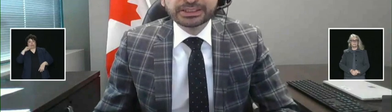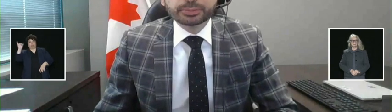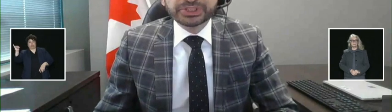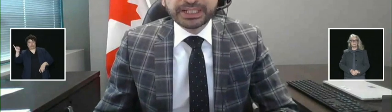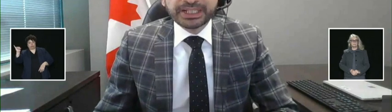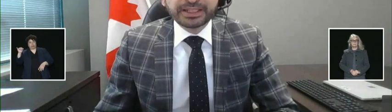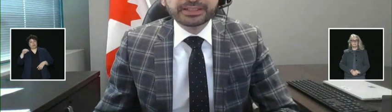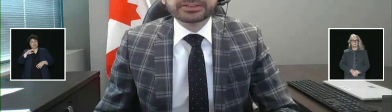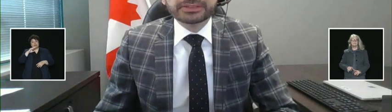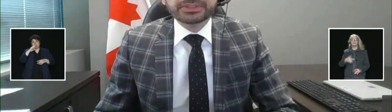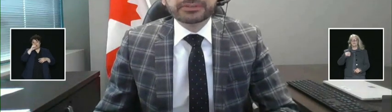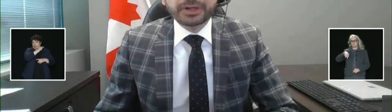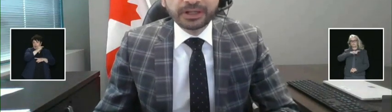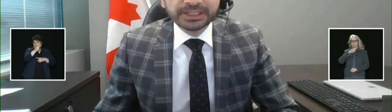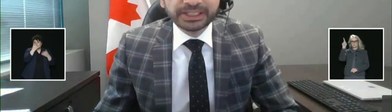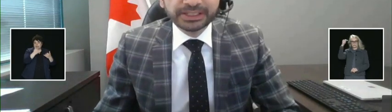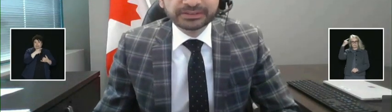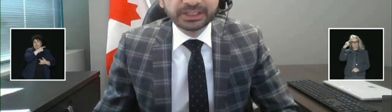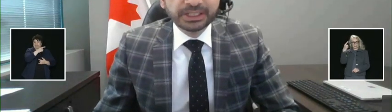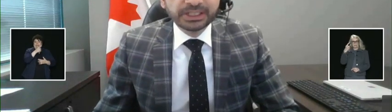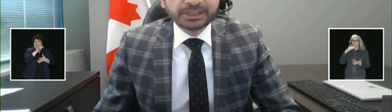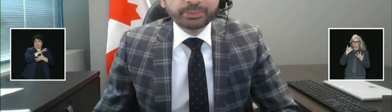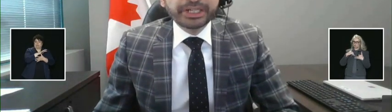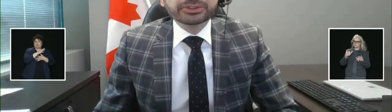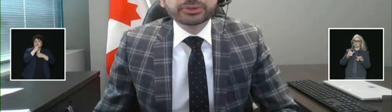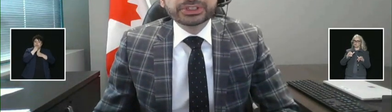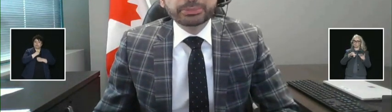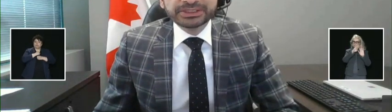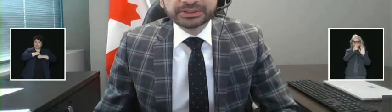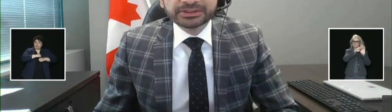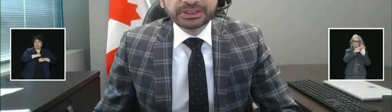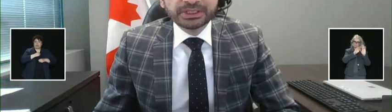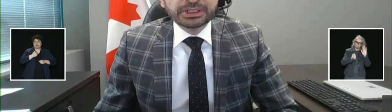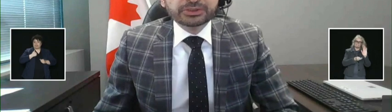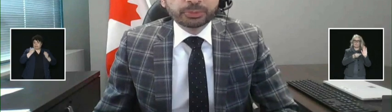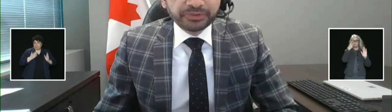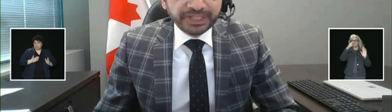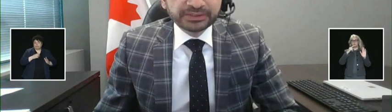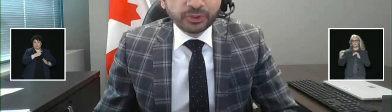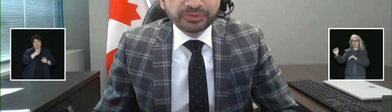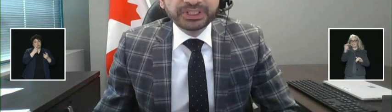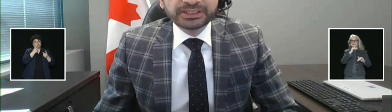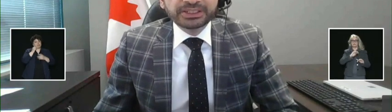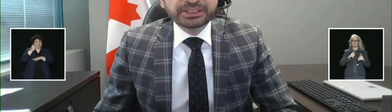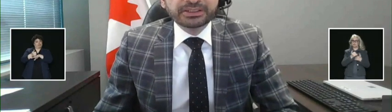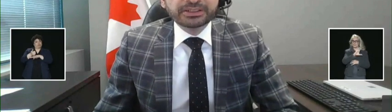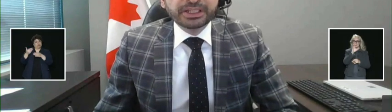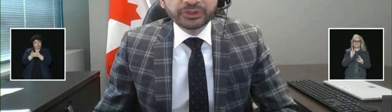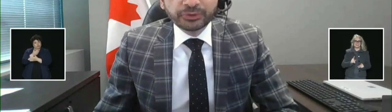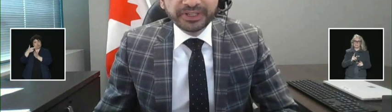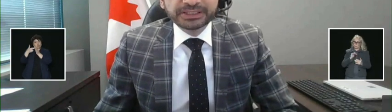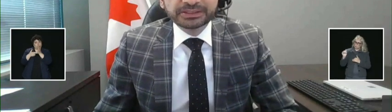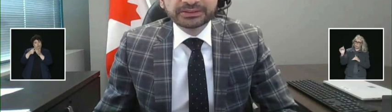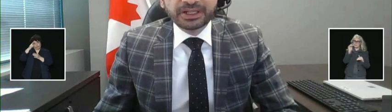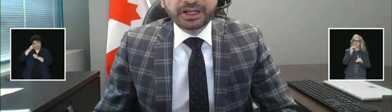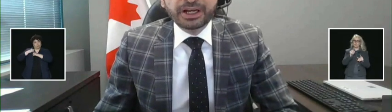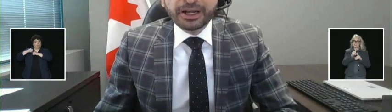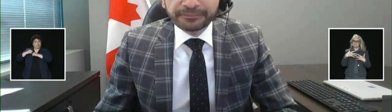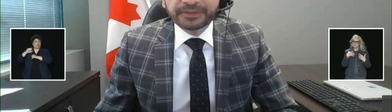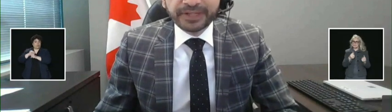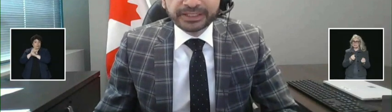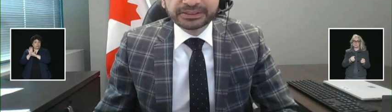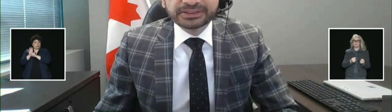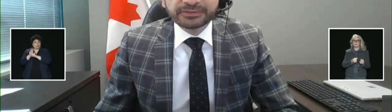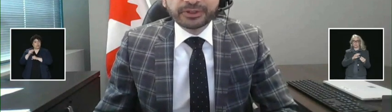action to protect the health and safety of all Canadians by introducing measures to prevent COVID-19 and new variants